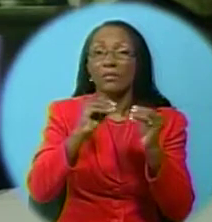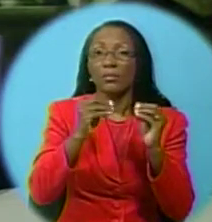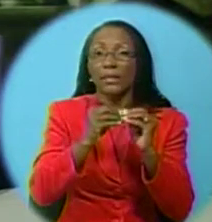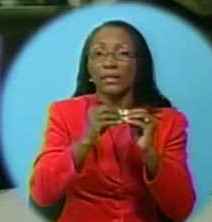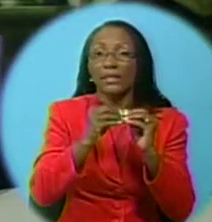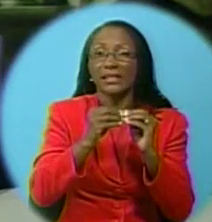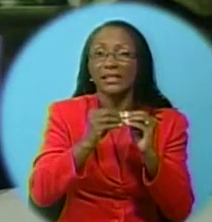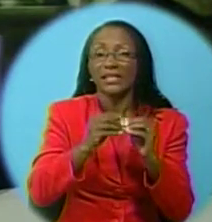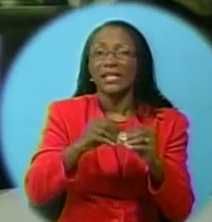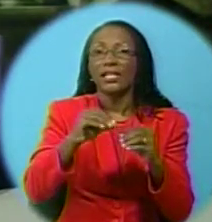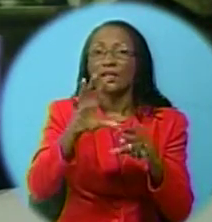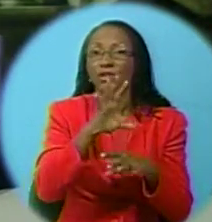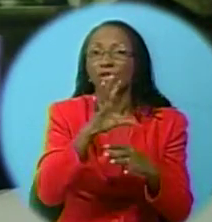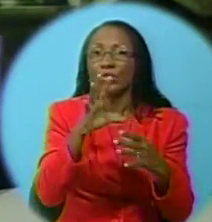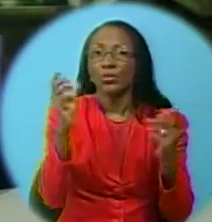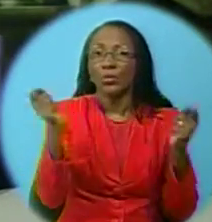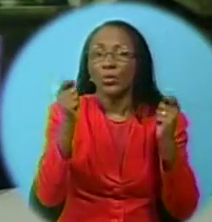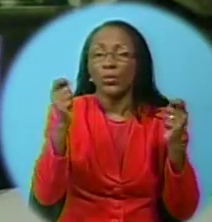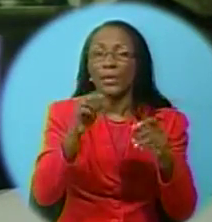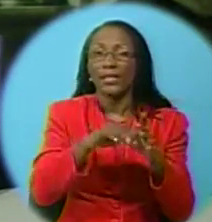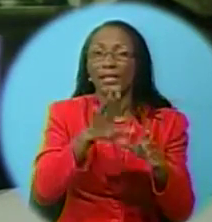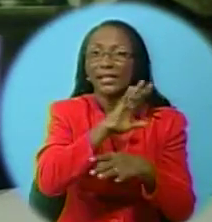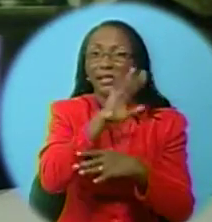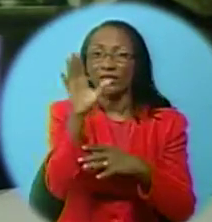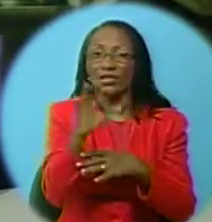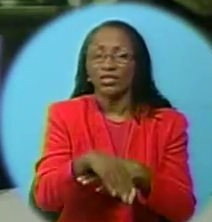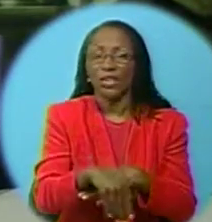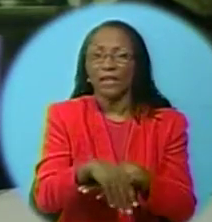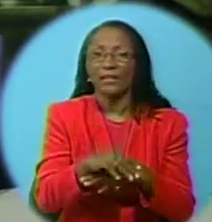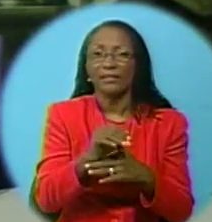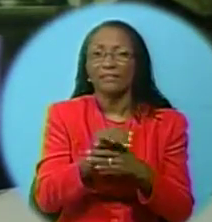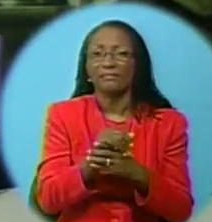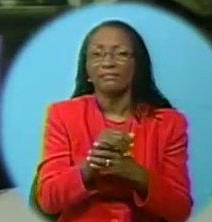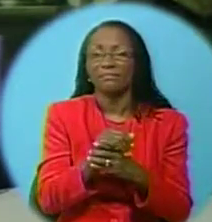Open in China. The win puts Murray back into the world's top ten.